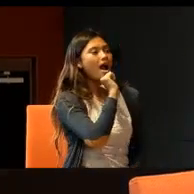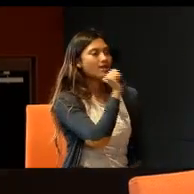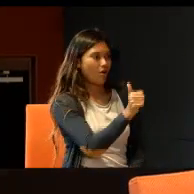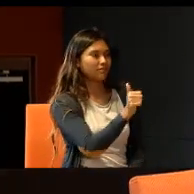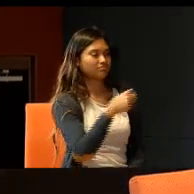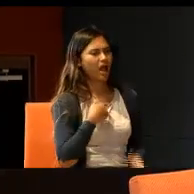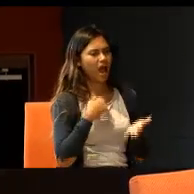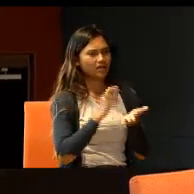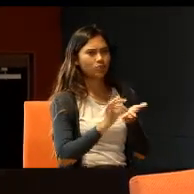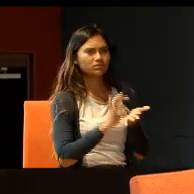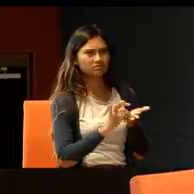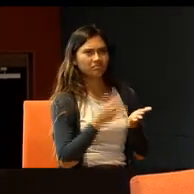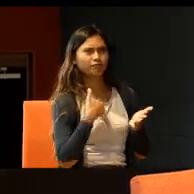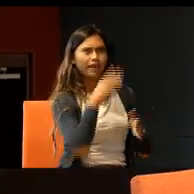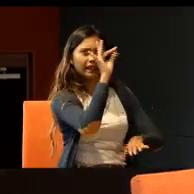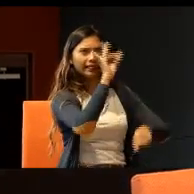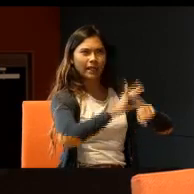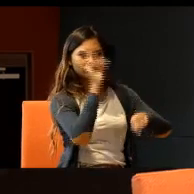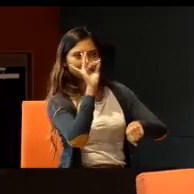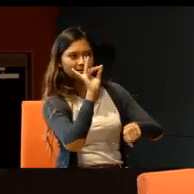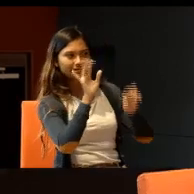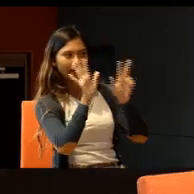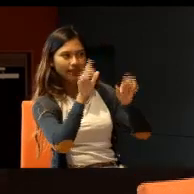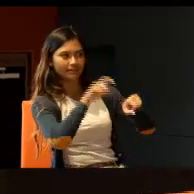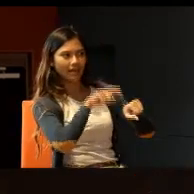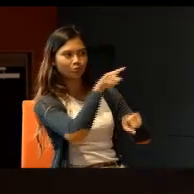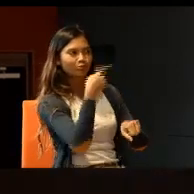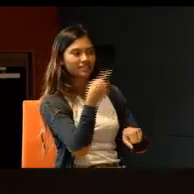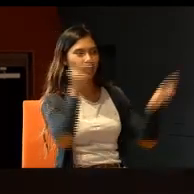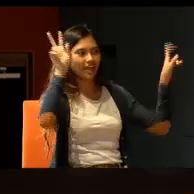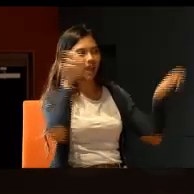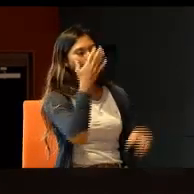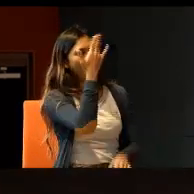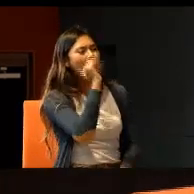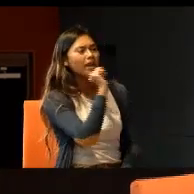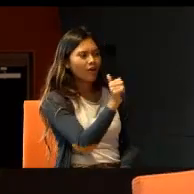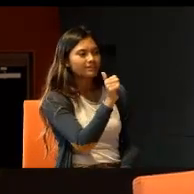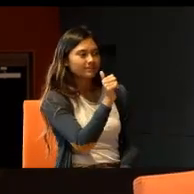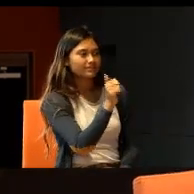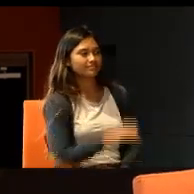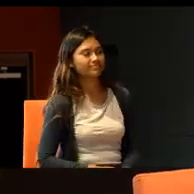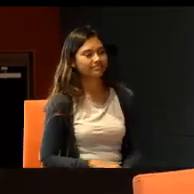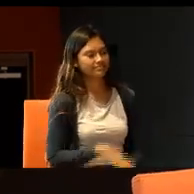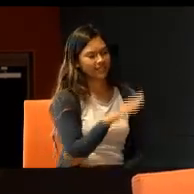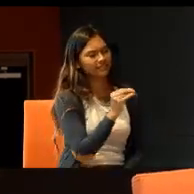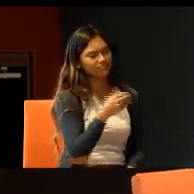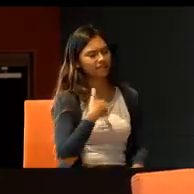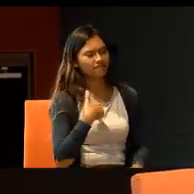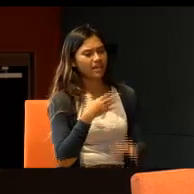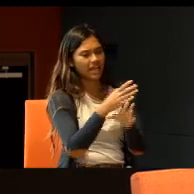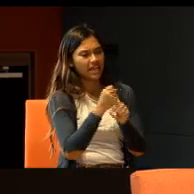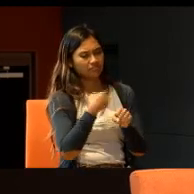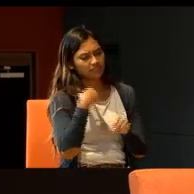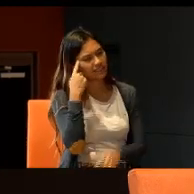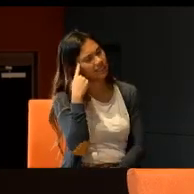I counted, it was eight. Eight times you said, why not? Why not? And, it got me thinking, because,